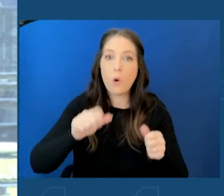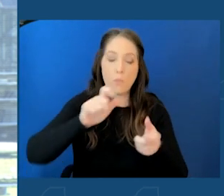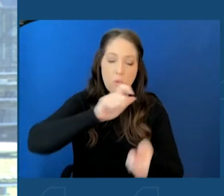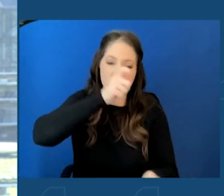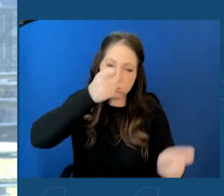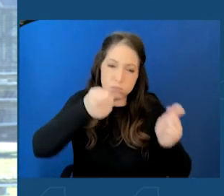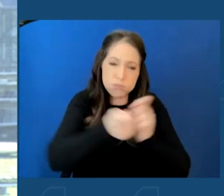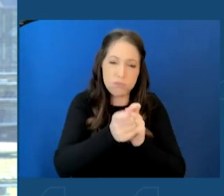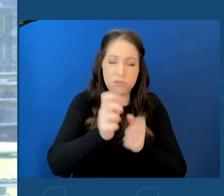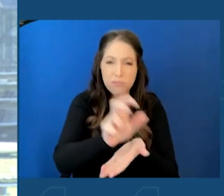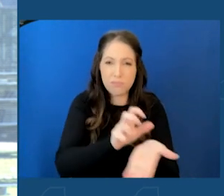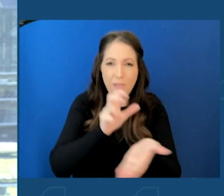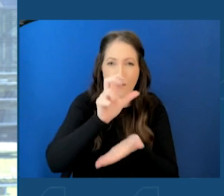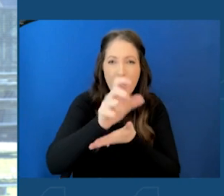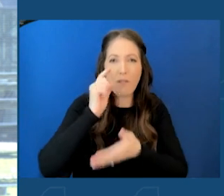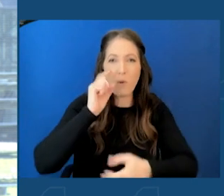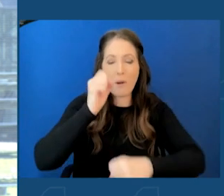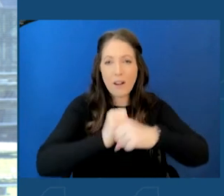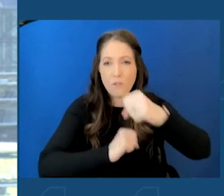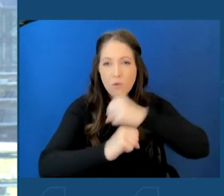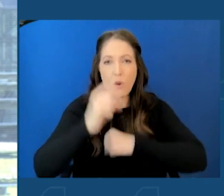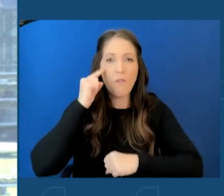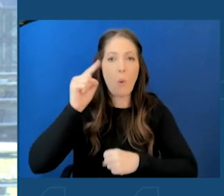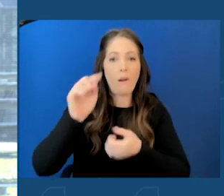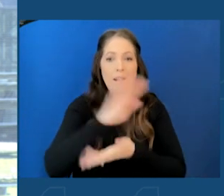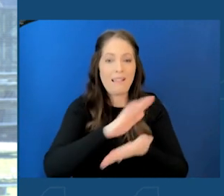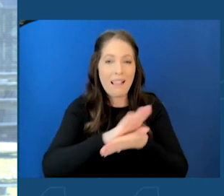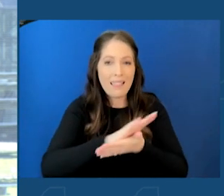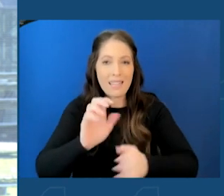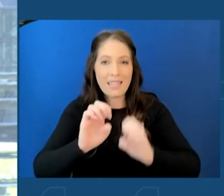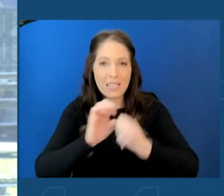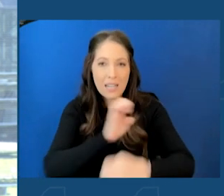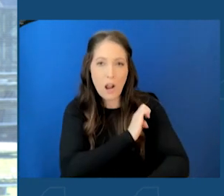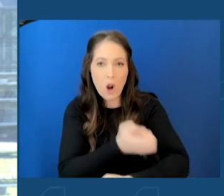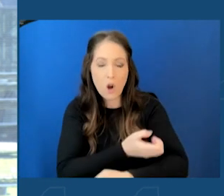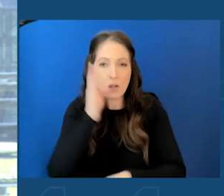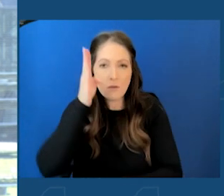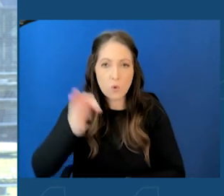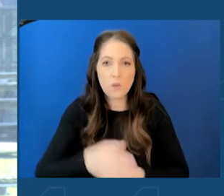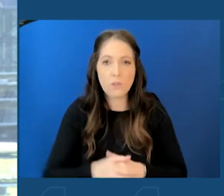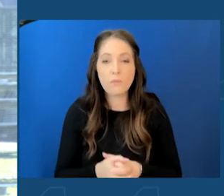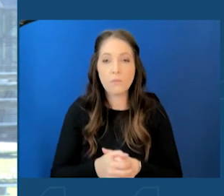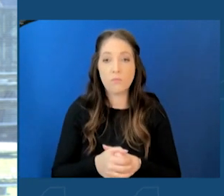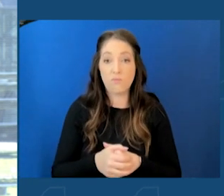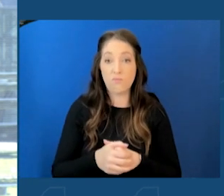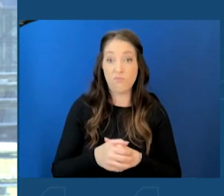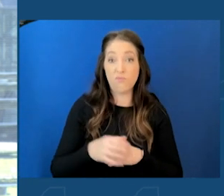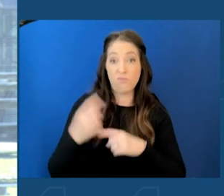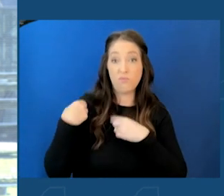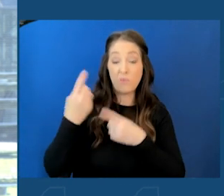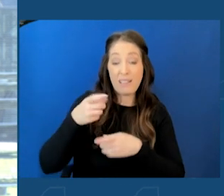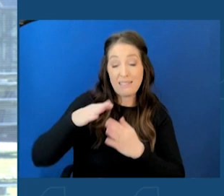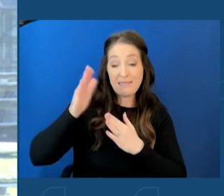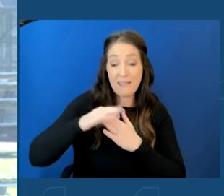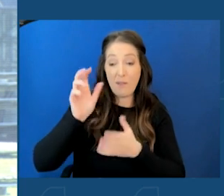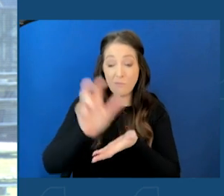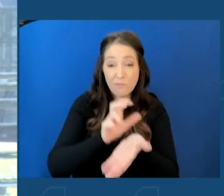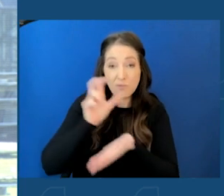for our clean energy future. We also made the largest investment in the Environmental Protection Fund, $500 million